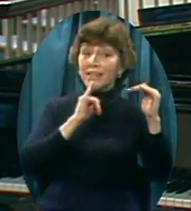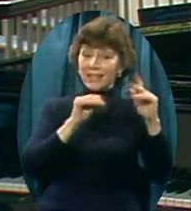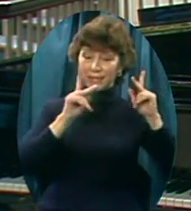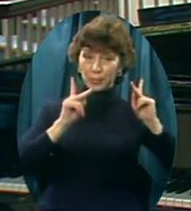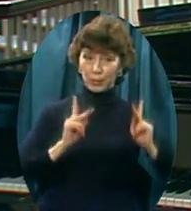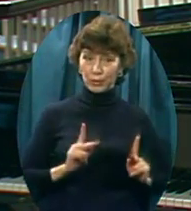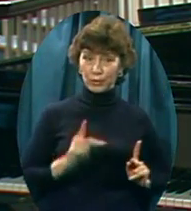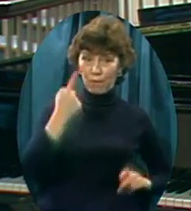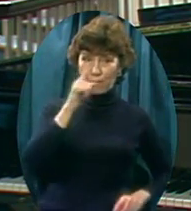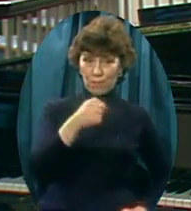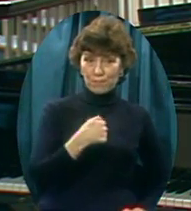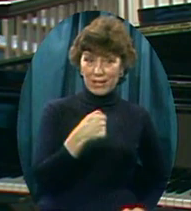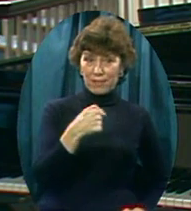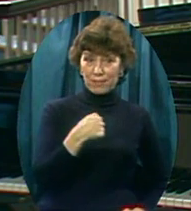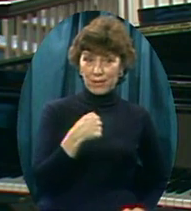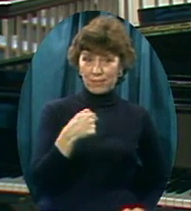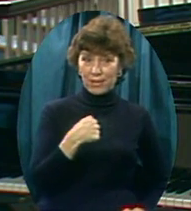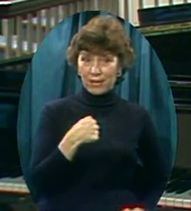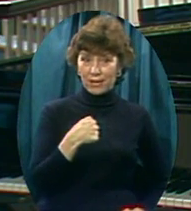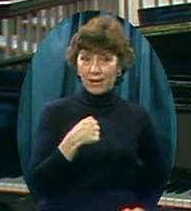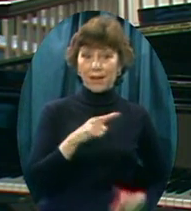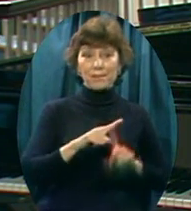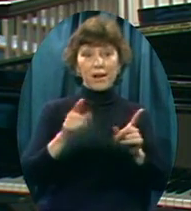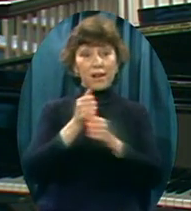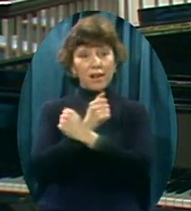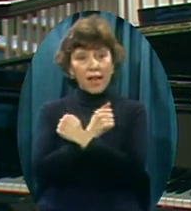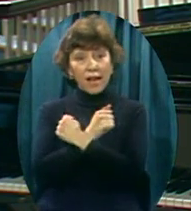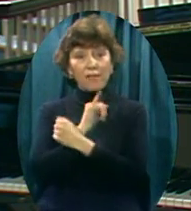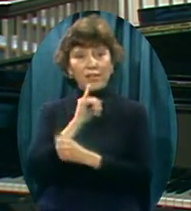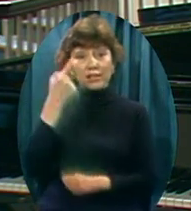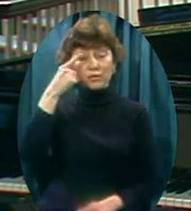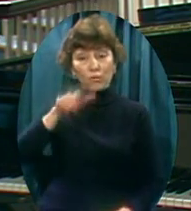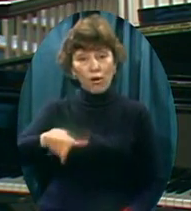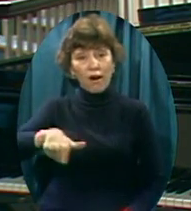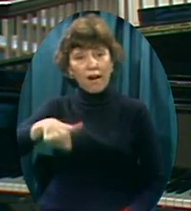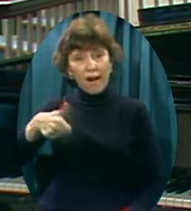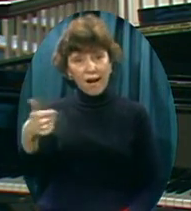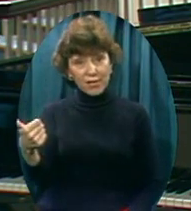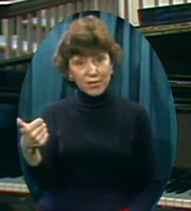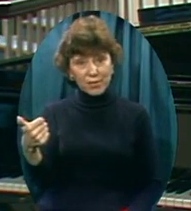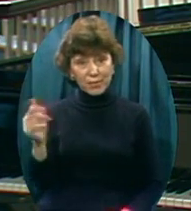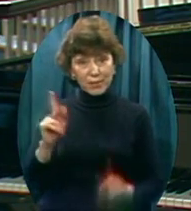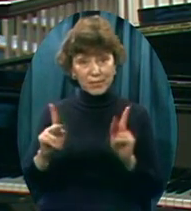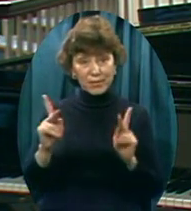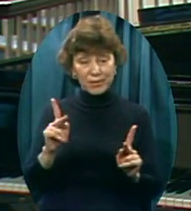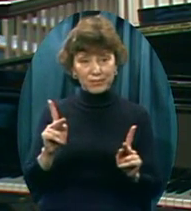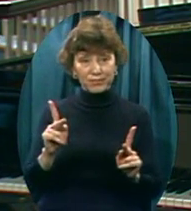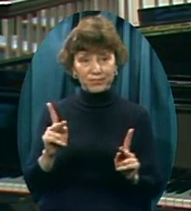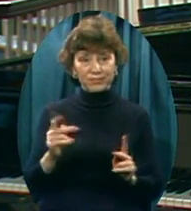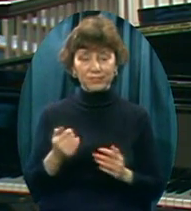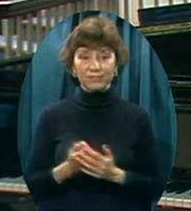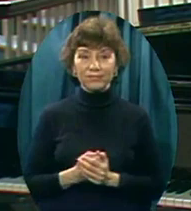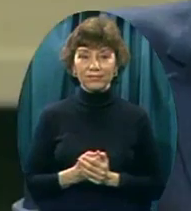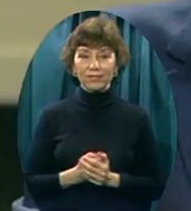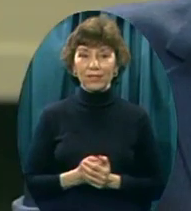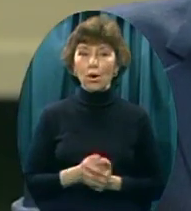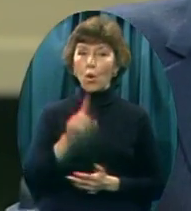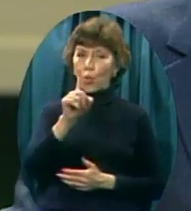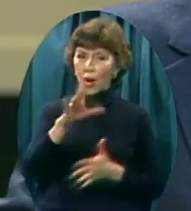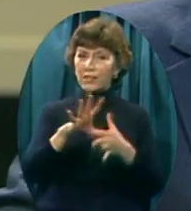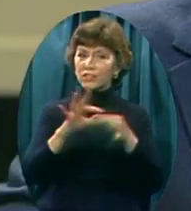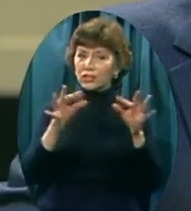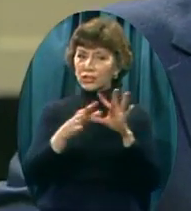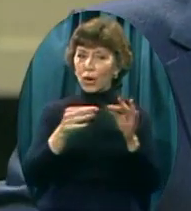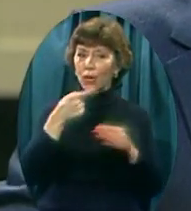always for others According To one Reliable Tradition The